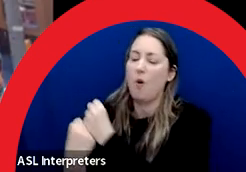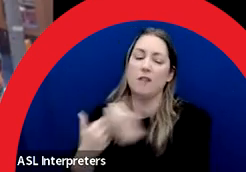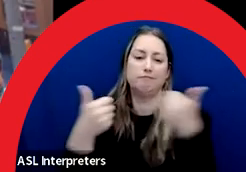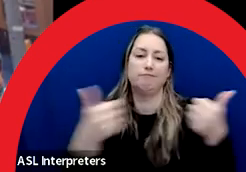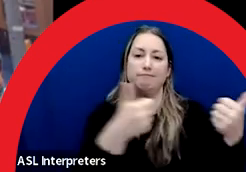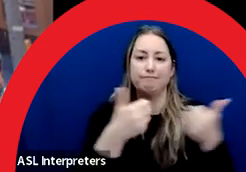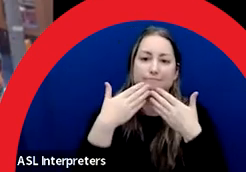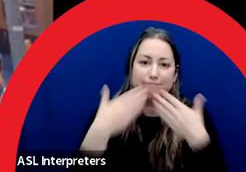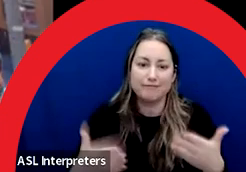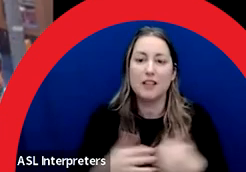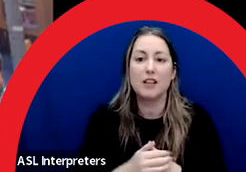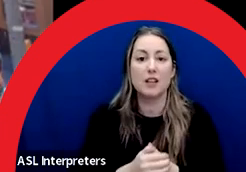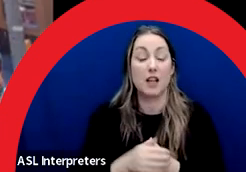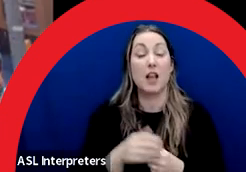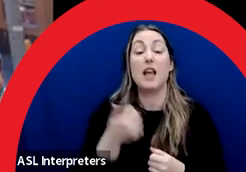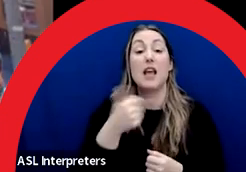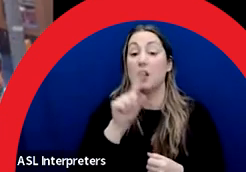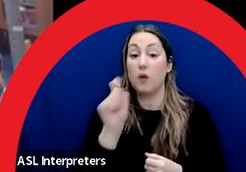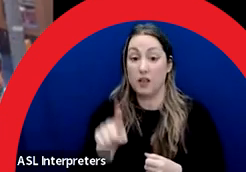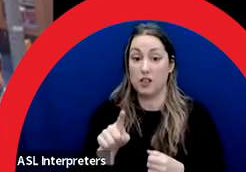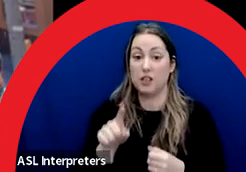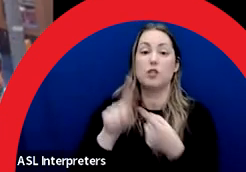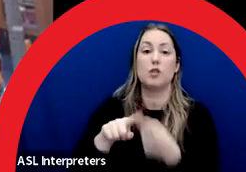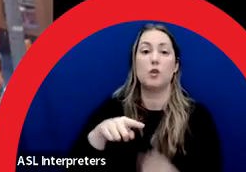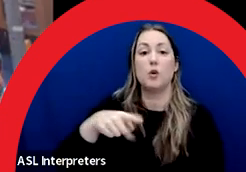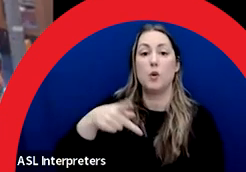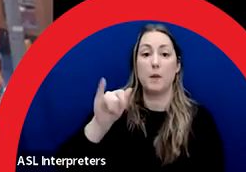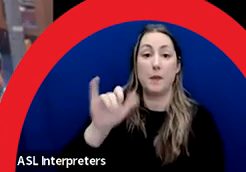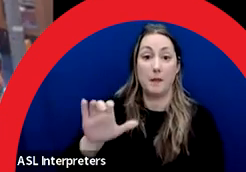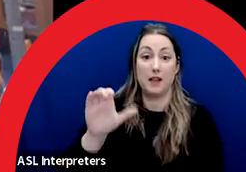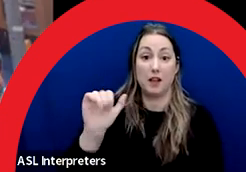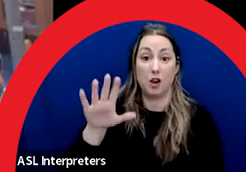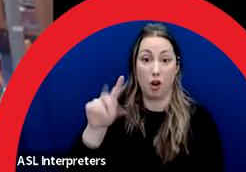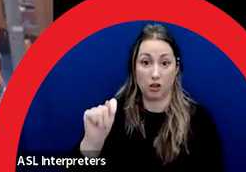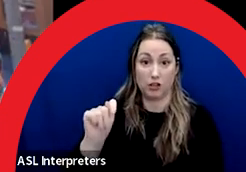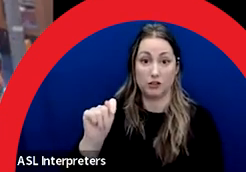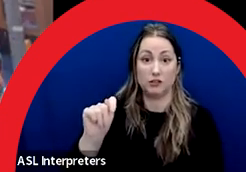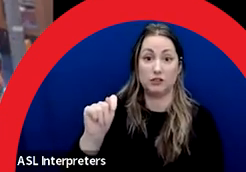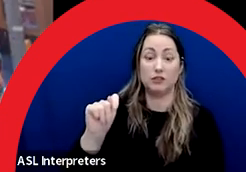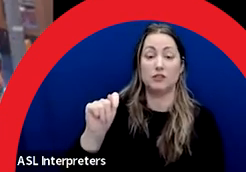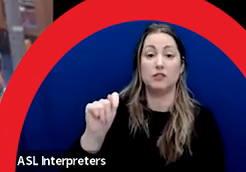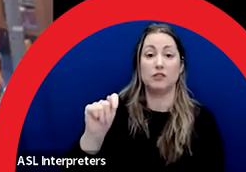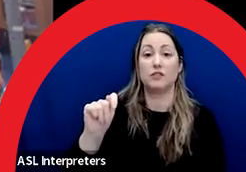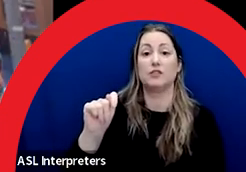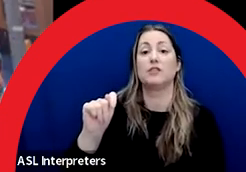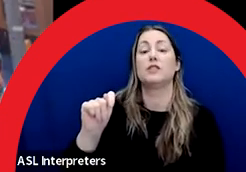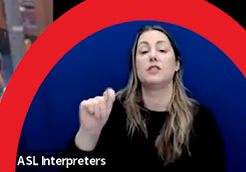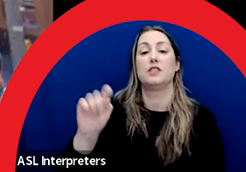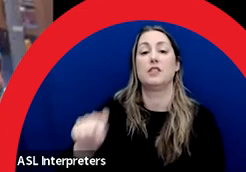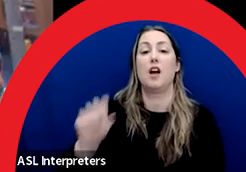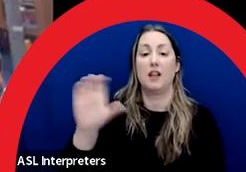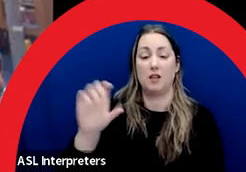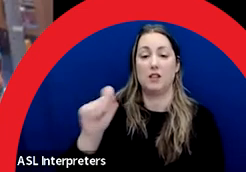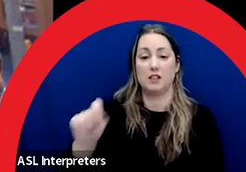Questions can be sent to publicartatcalgary.ca. And remember, the deadline